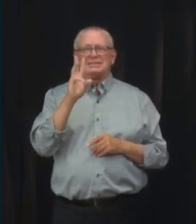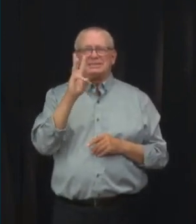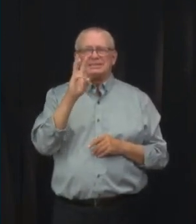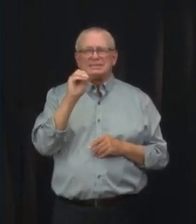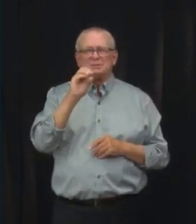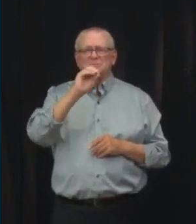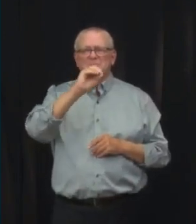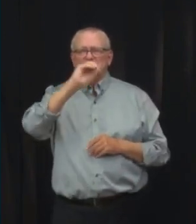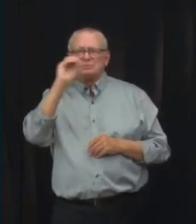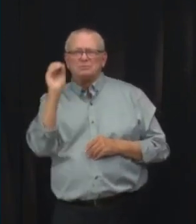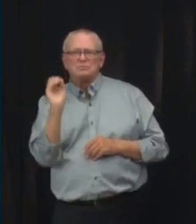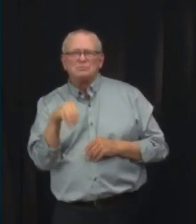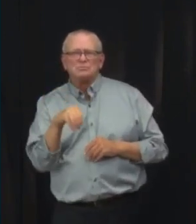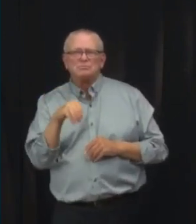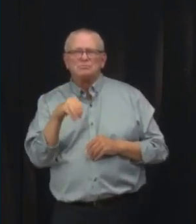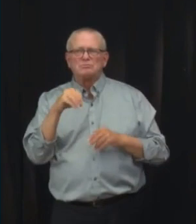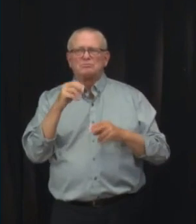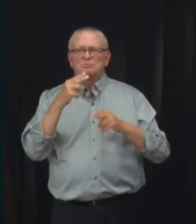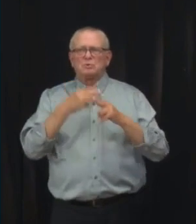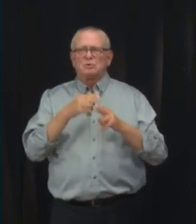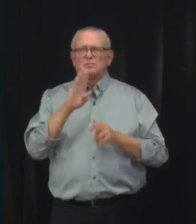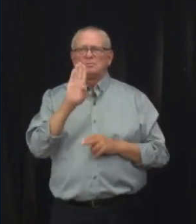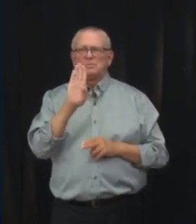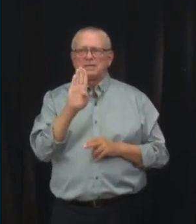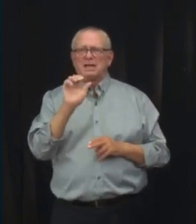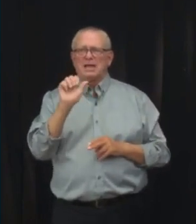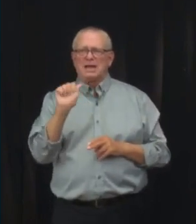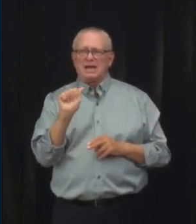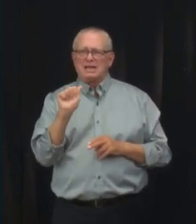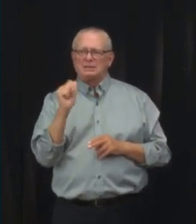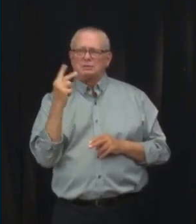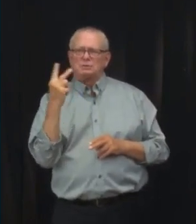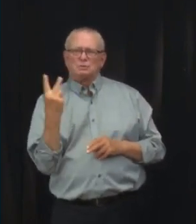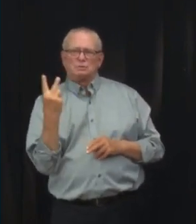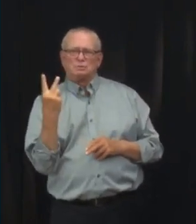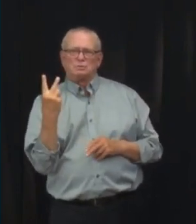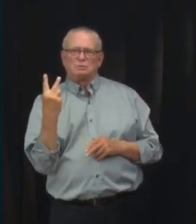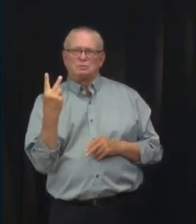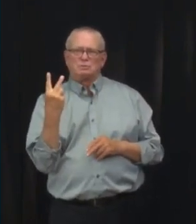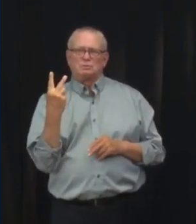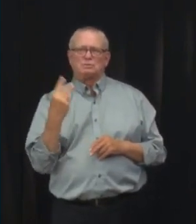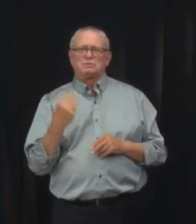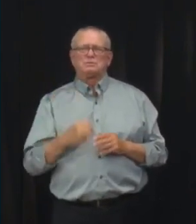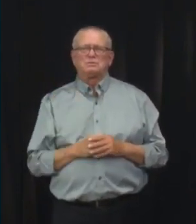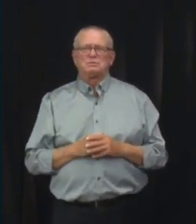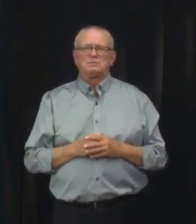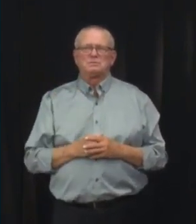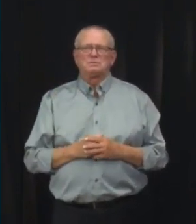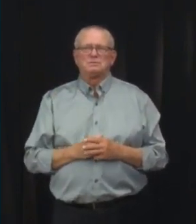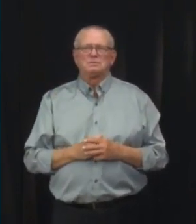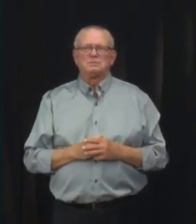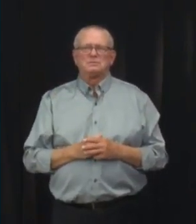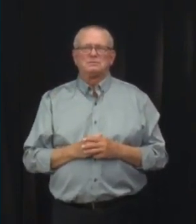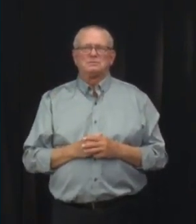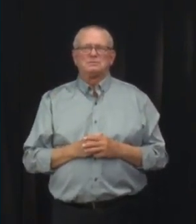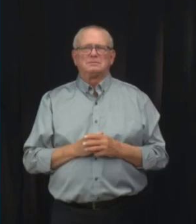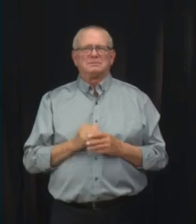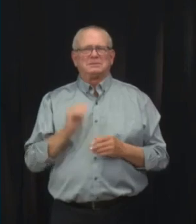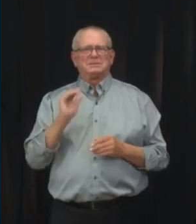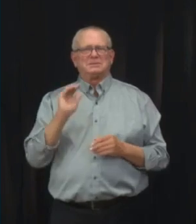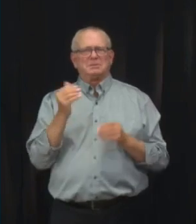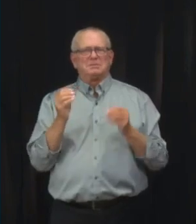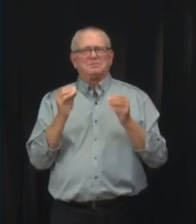so it is now the dominant strain of Omicron in the province. Although inherently more transmissible than BA-1,